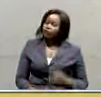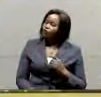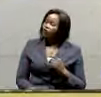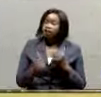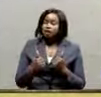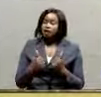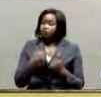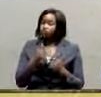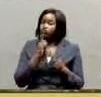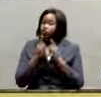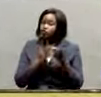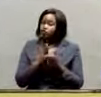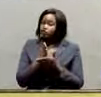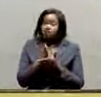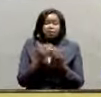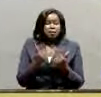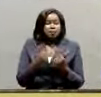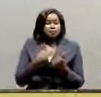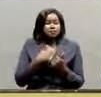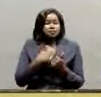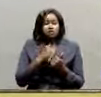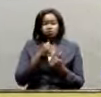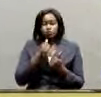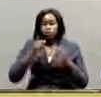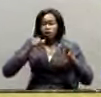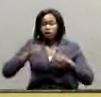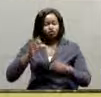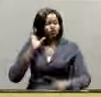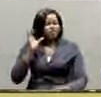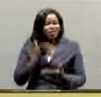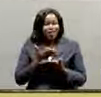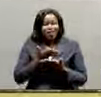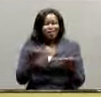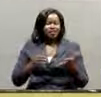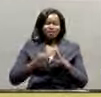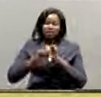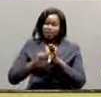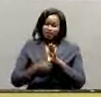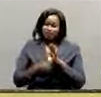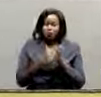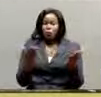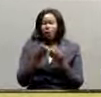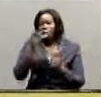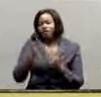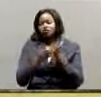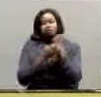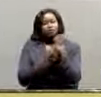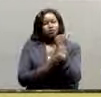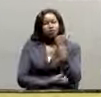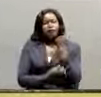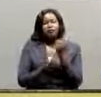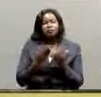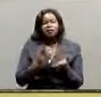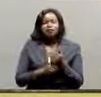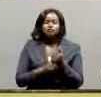I have not been able to hear of any single case where a poor person has access to justice.